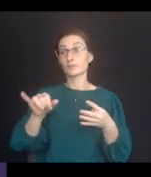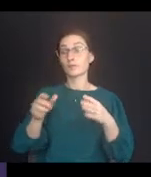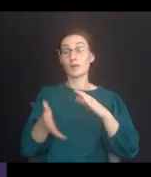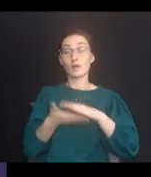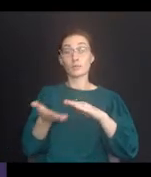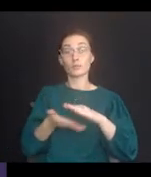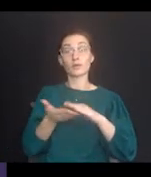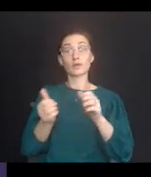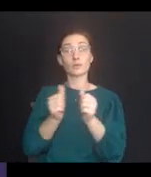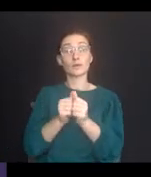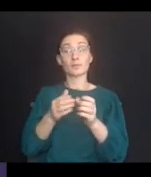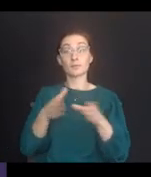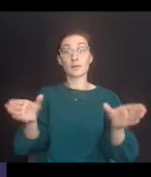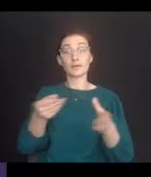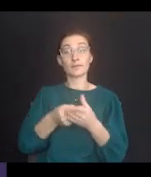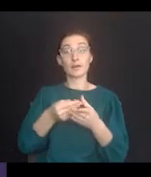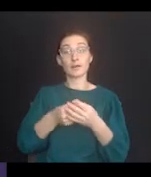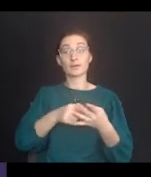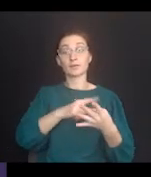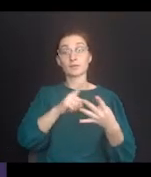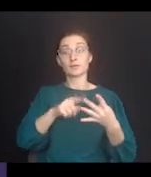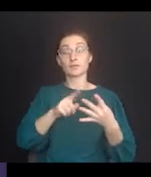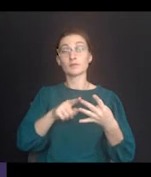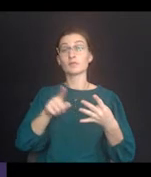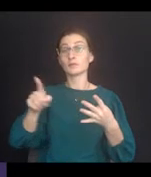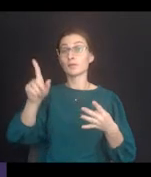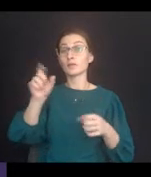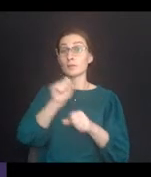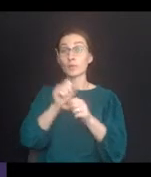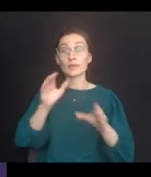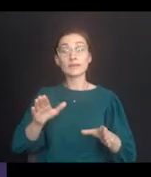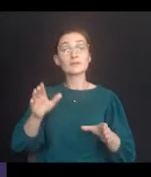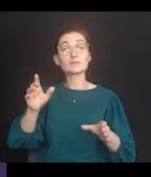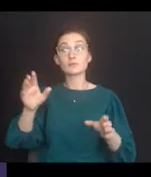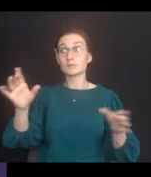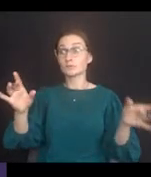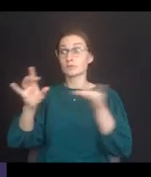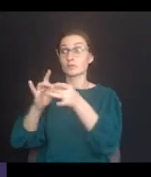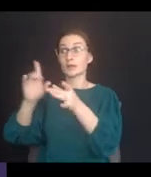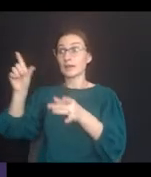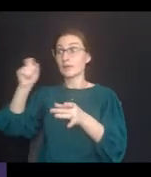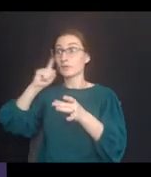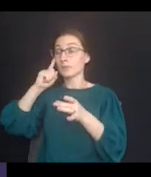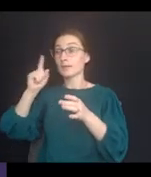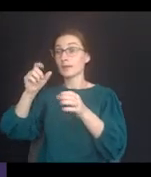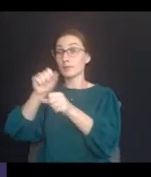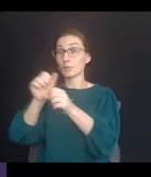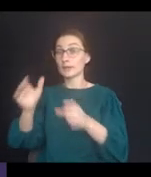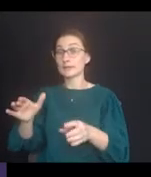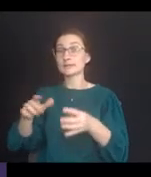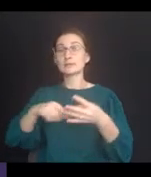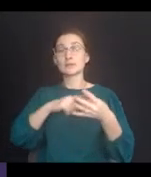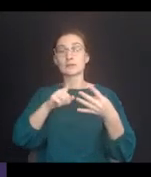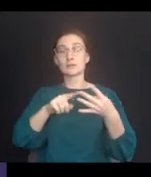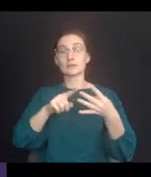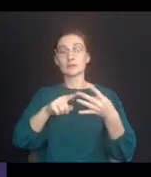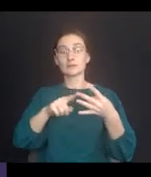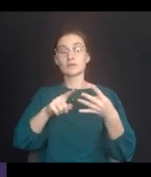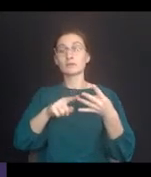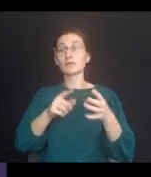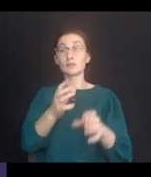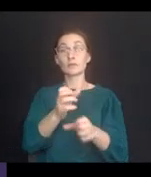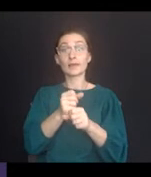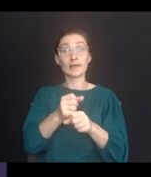entity is operating of public funds, whether the entity's employees are considered government employees, whether the entity receives